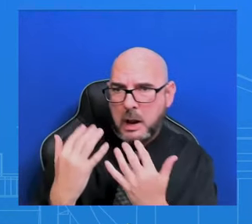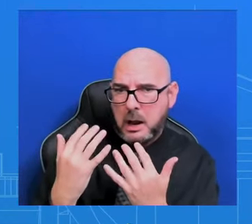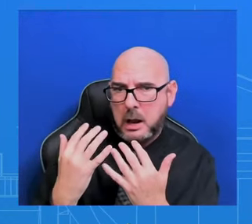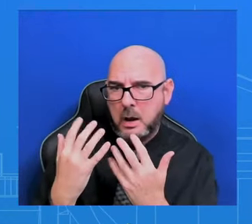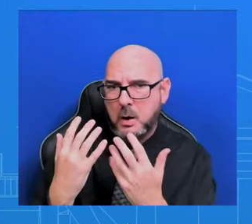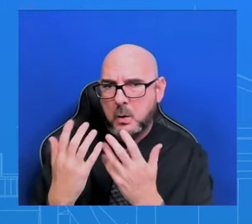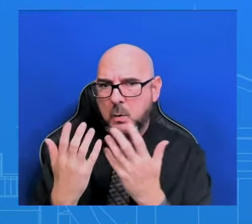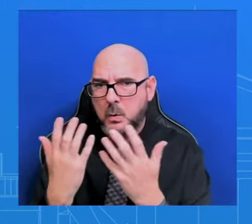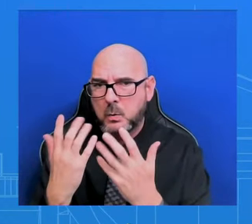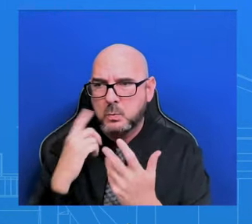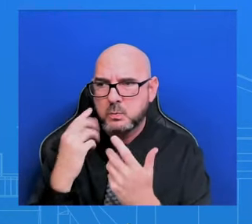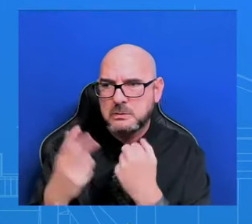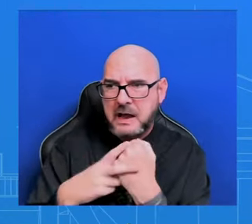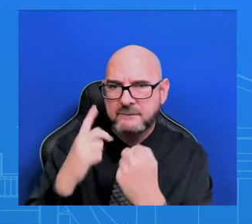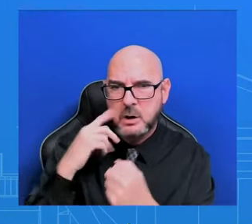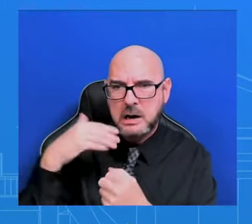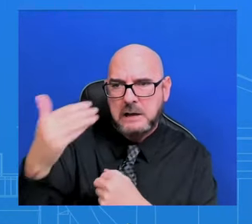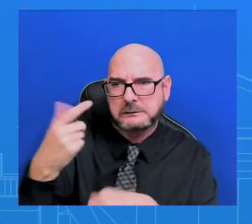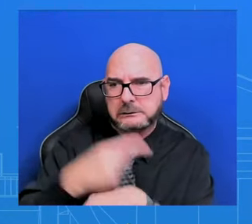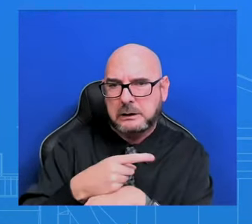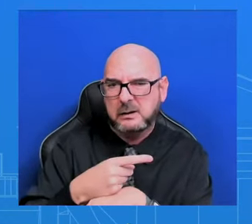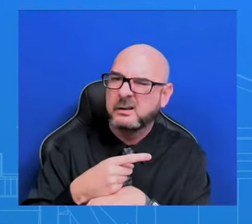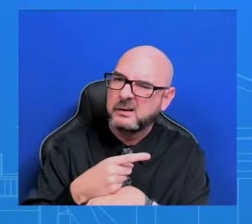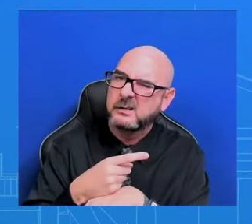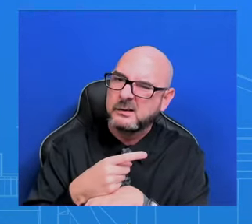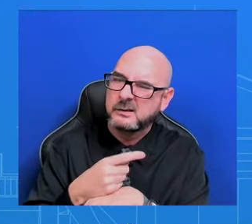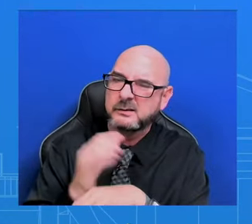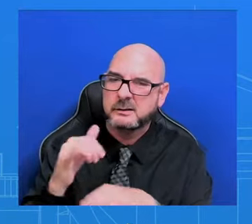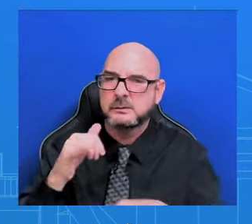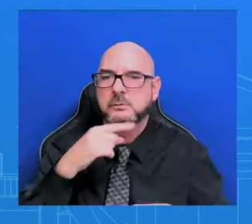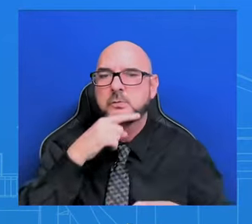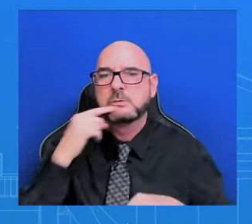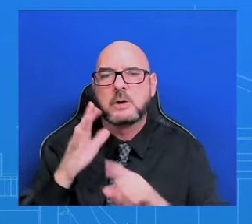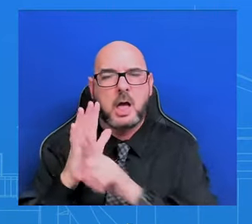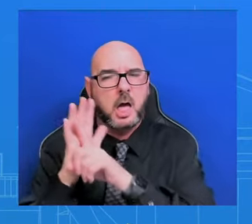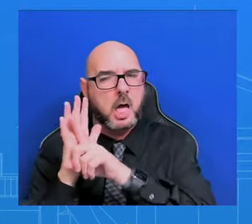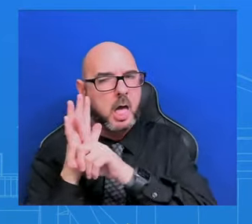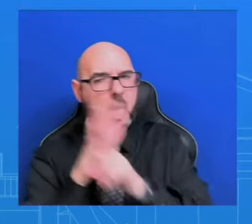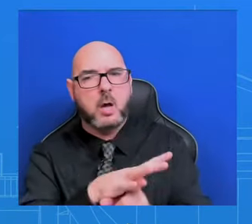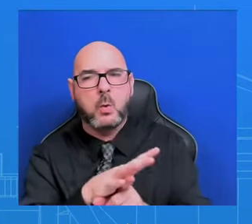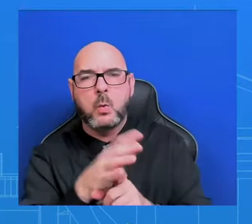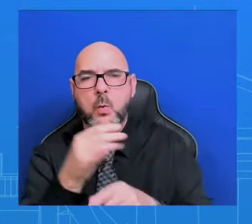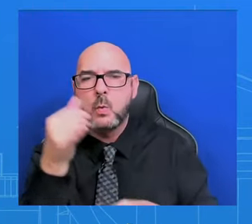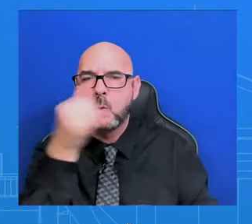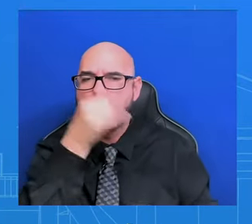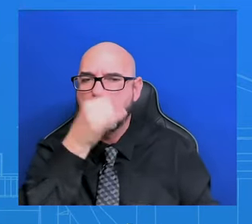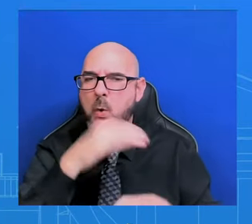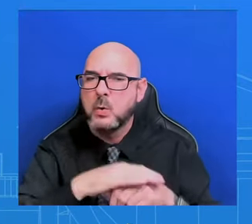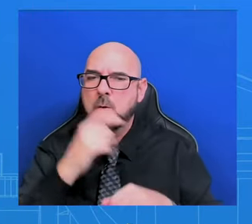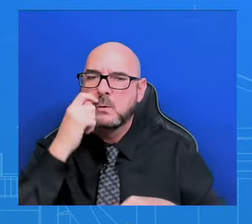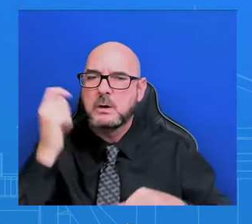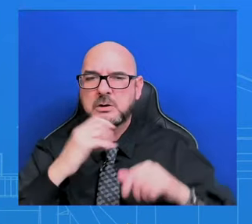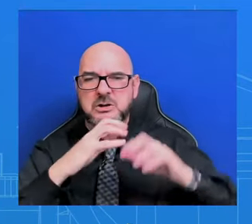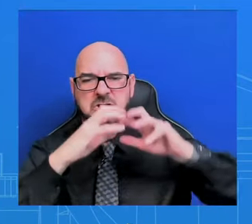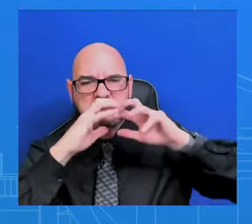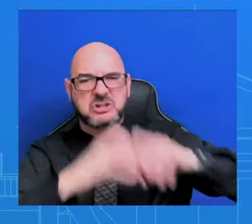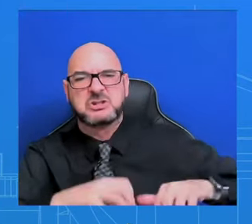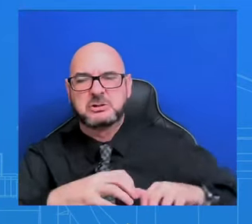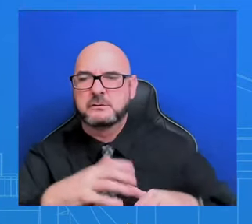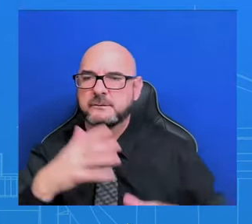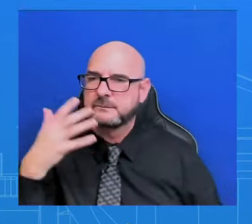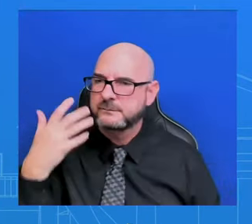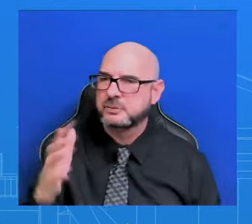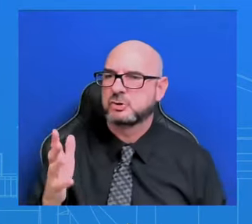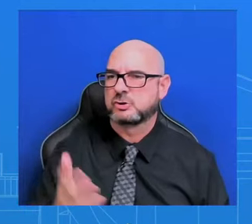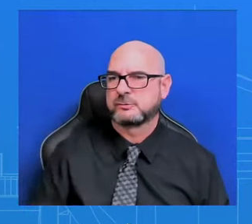break the back of the Ukrainian people, but also trying to force the Ukrainians to continue to use munitions in defense of themselves. Is the U.S. seeing